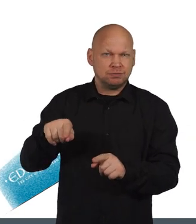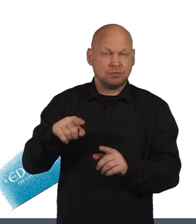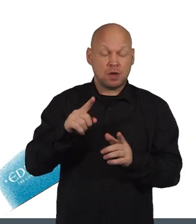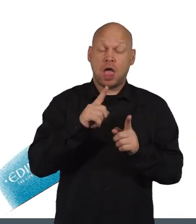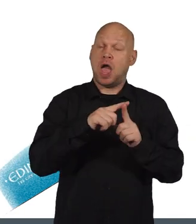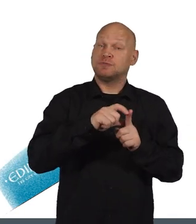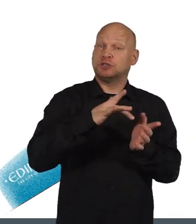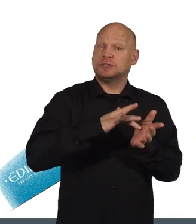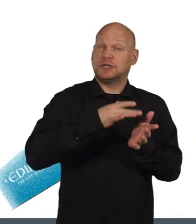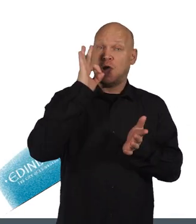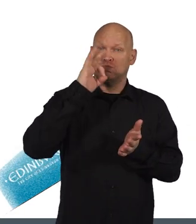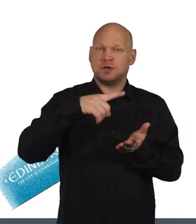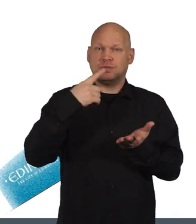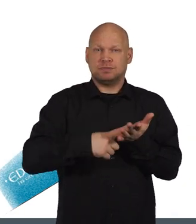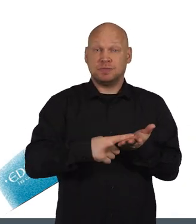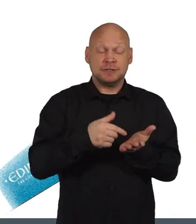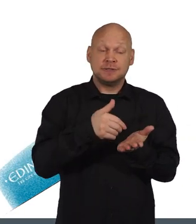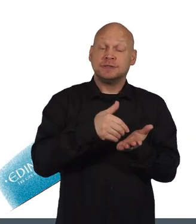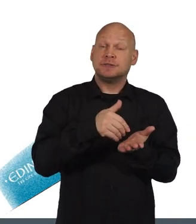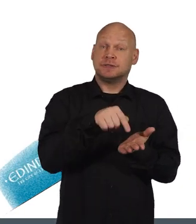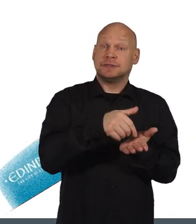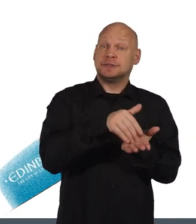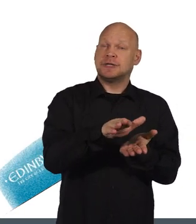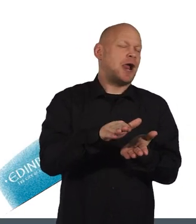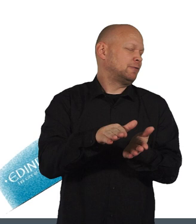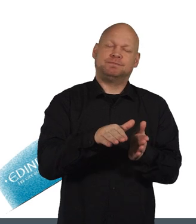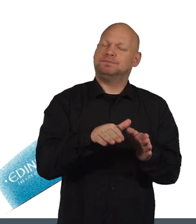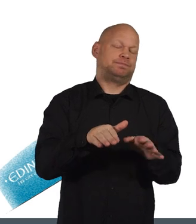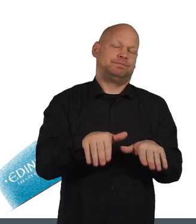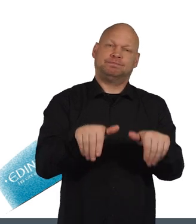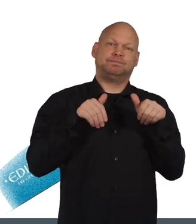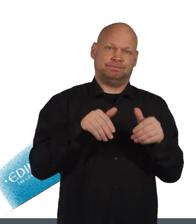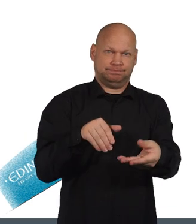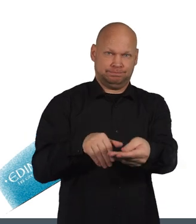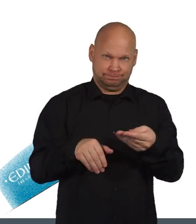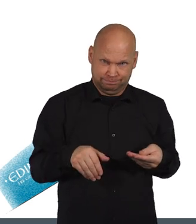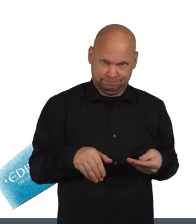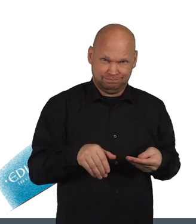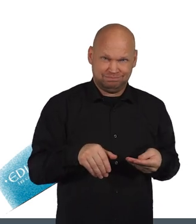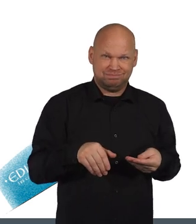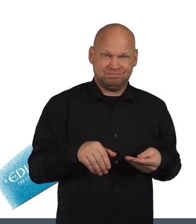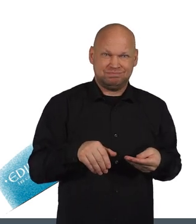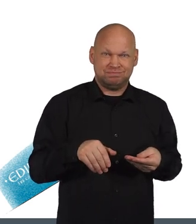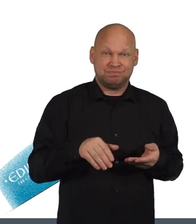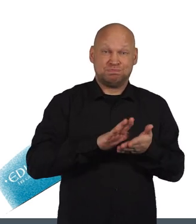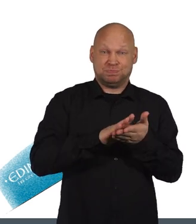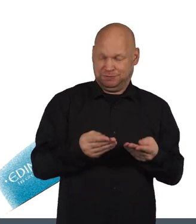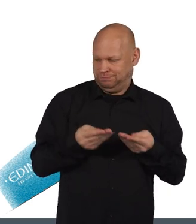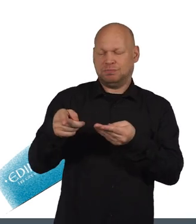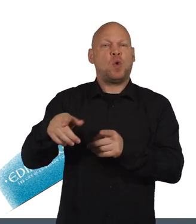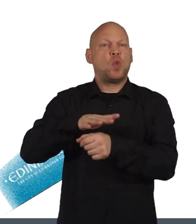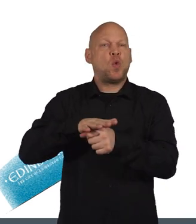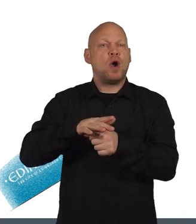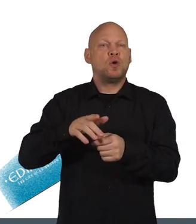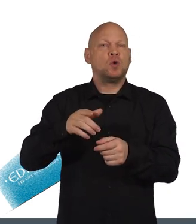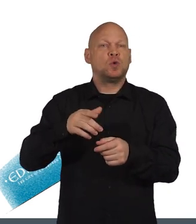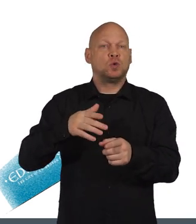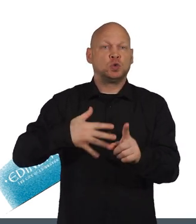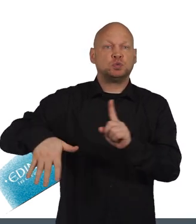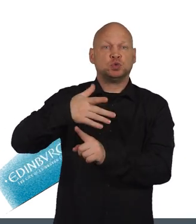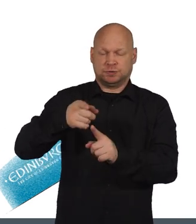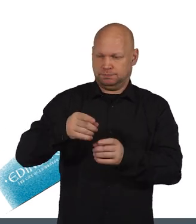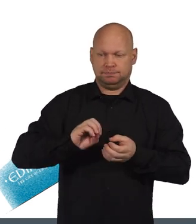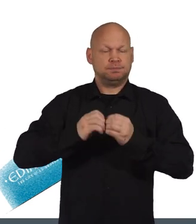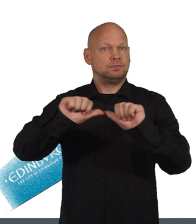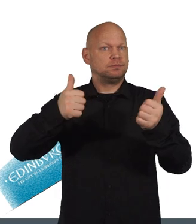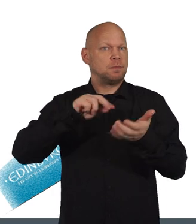Edinburgh City Council decided to withdraw the site from the open market and to work with the local community to establish a master plan